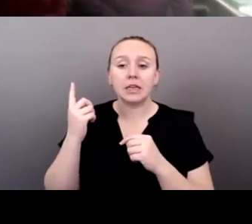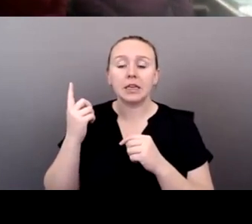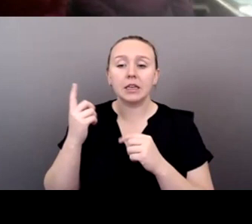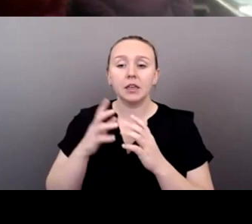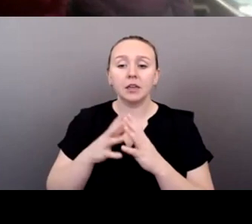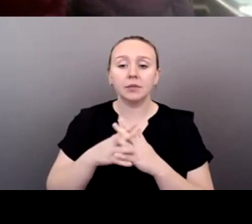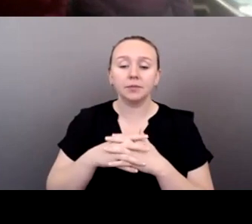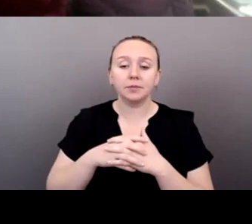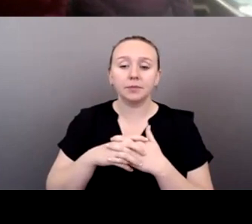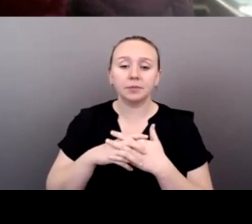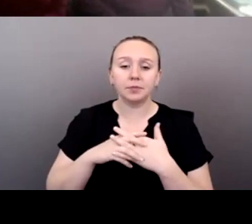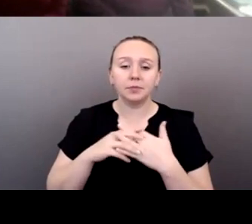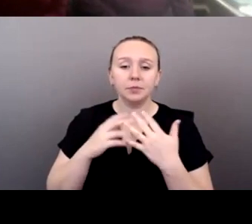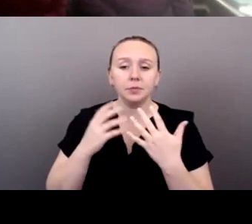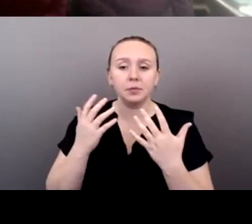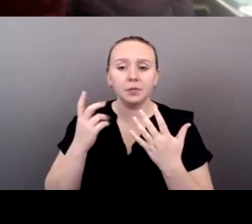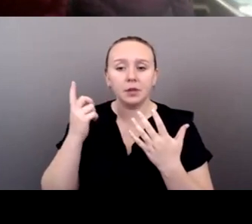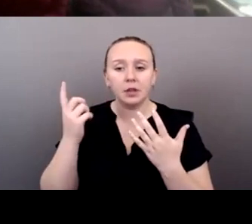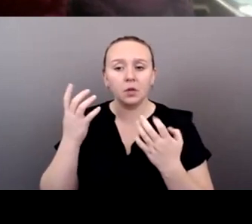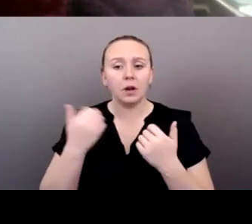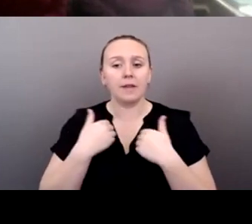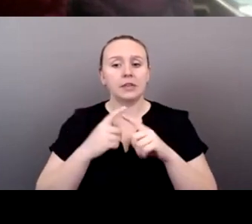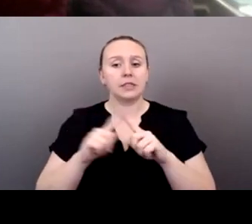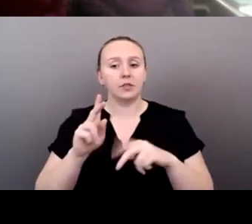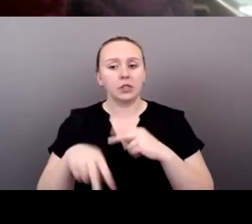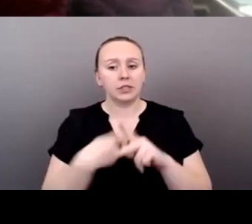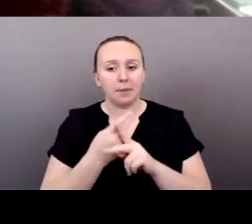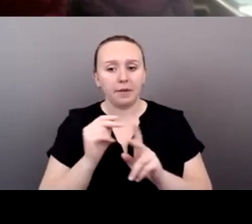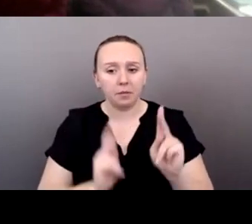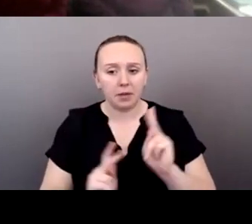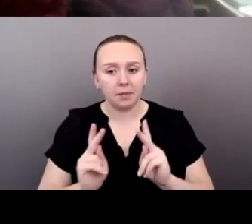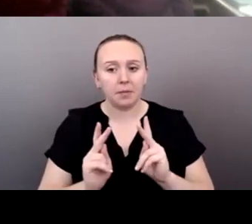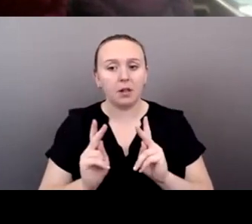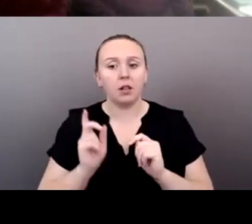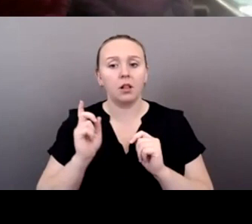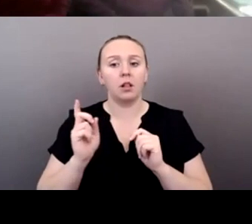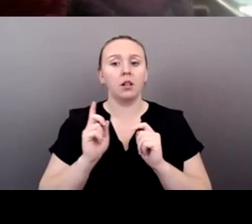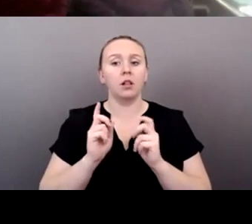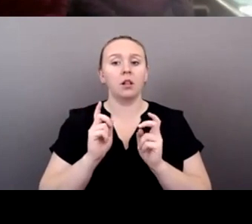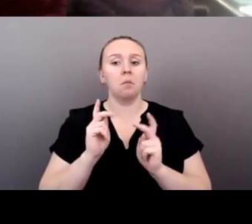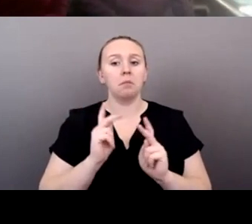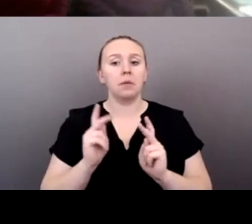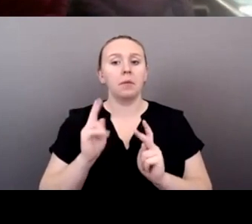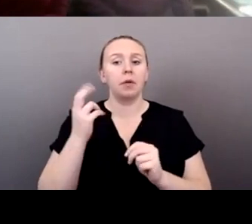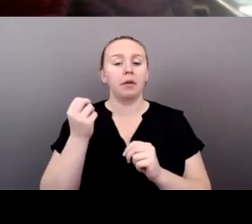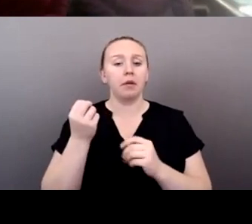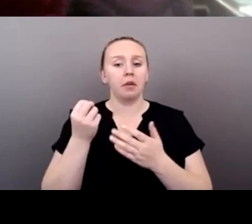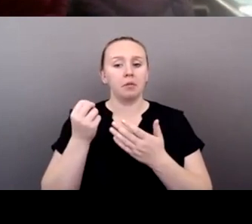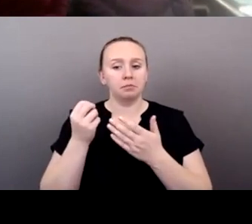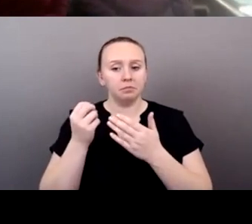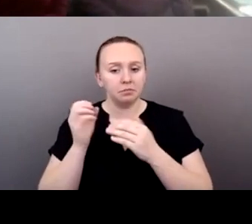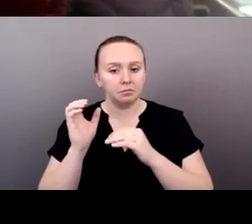he hung on the cross for a people where there was forgiveness and love, a people